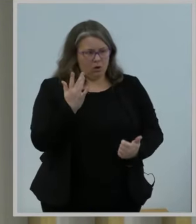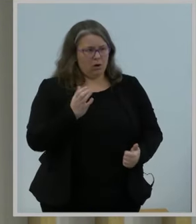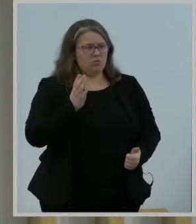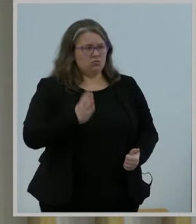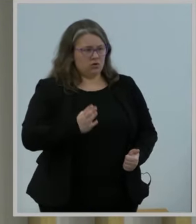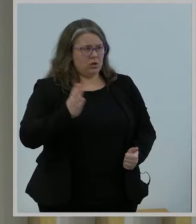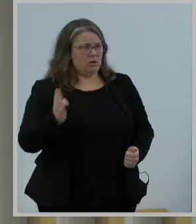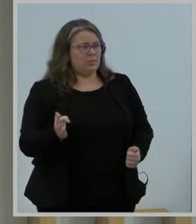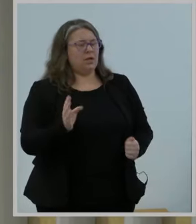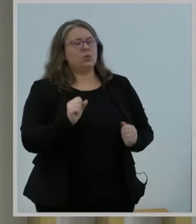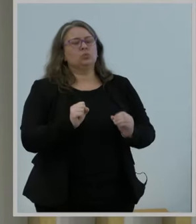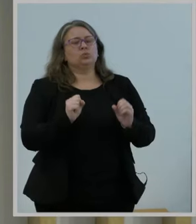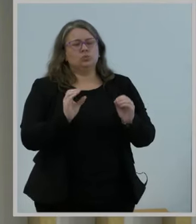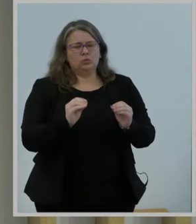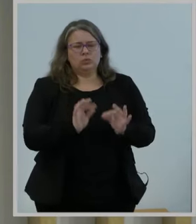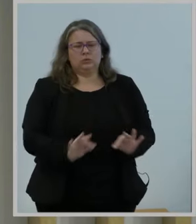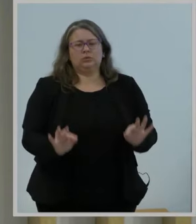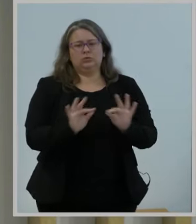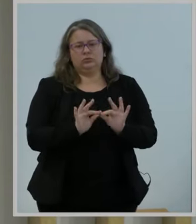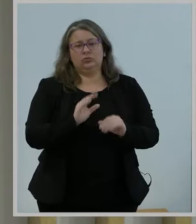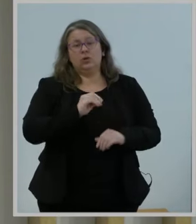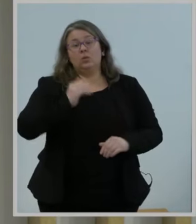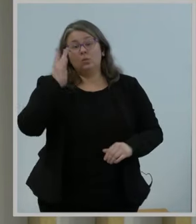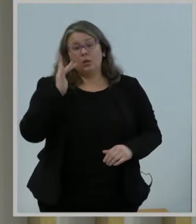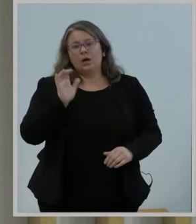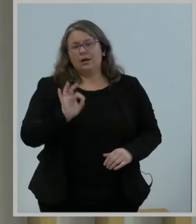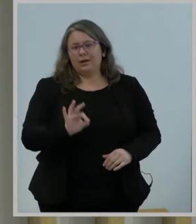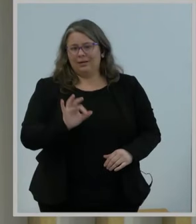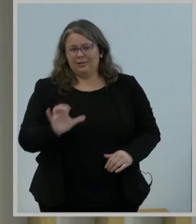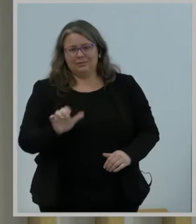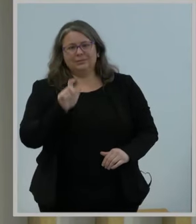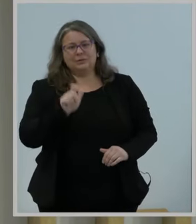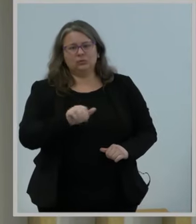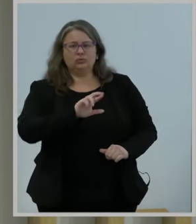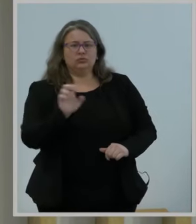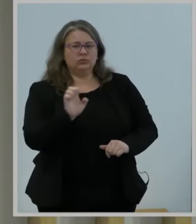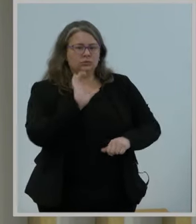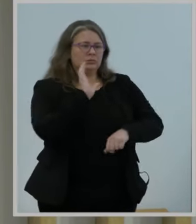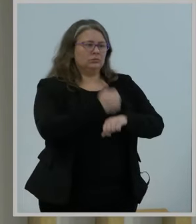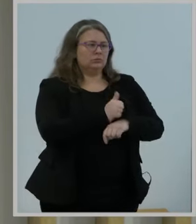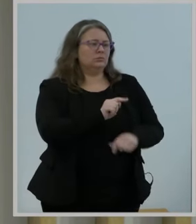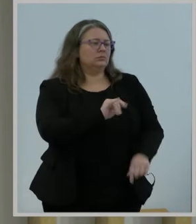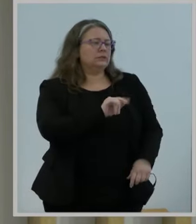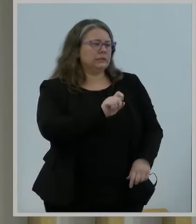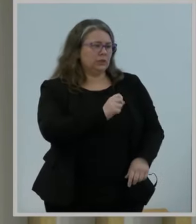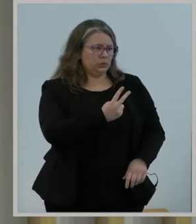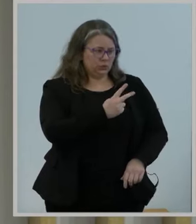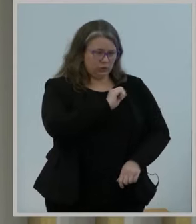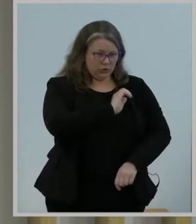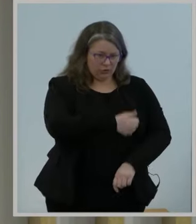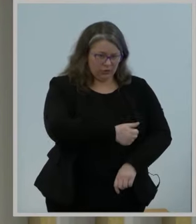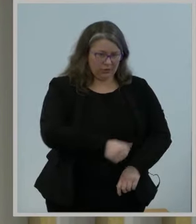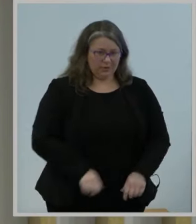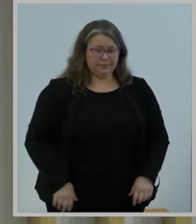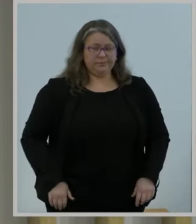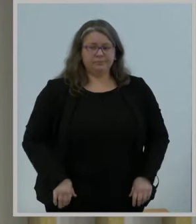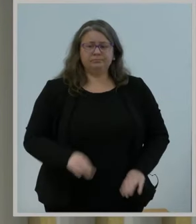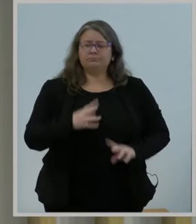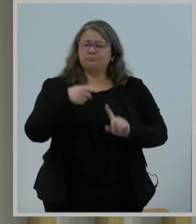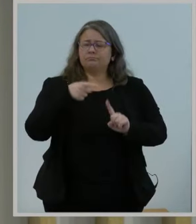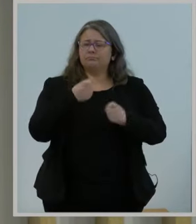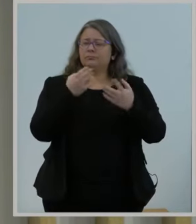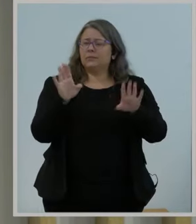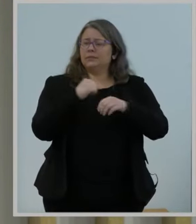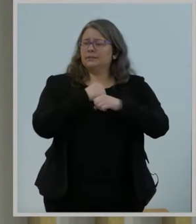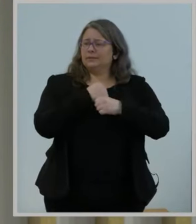authority. Let's talk about public safety. With Title II classification, the FCC would have the